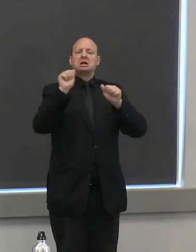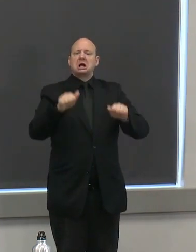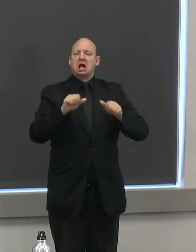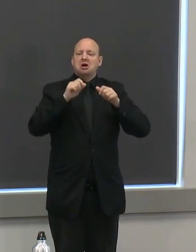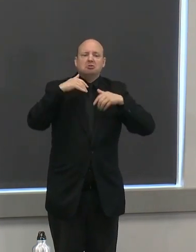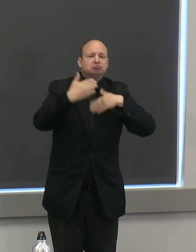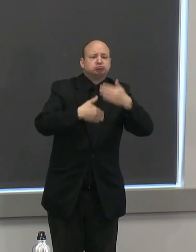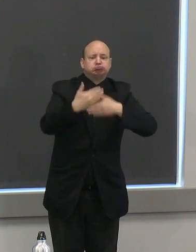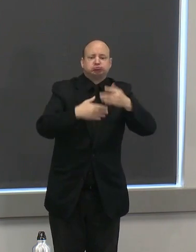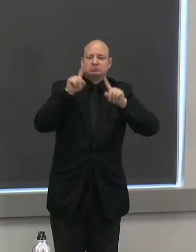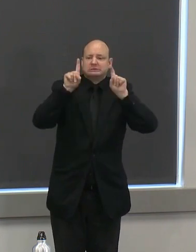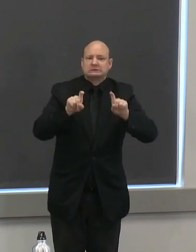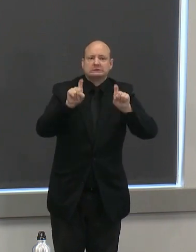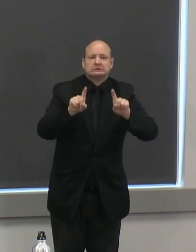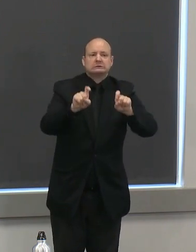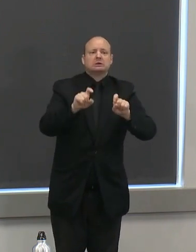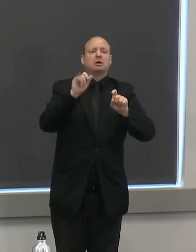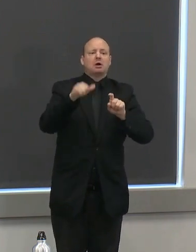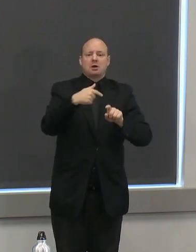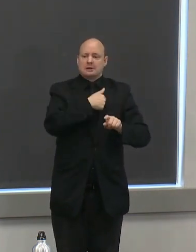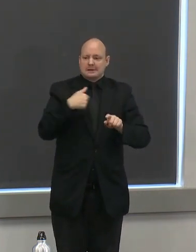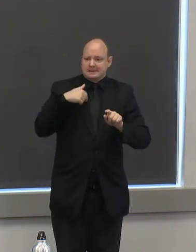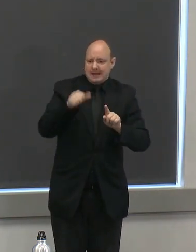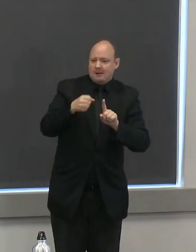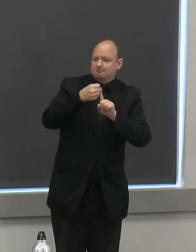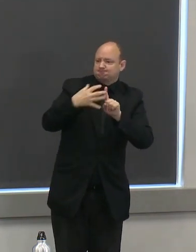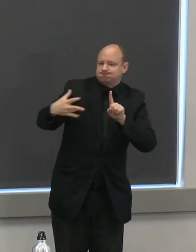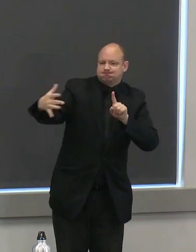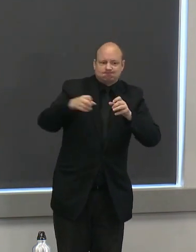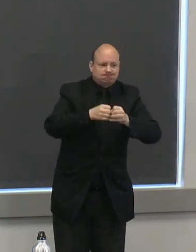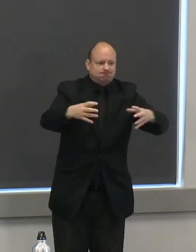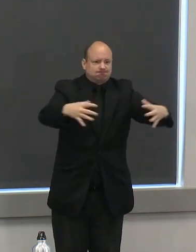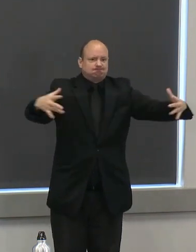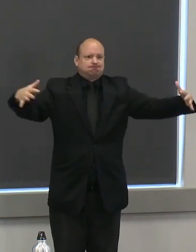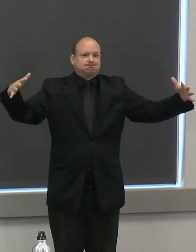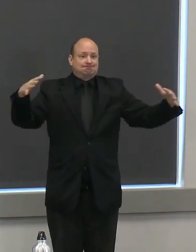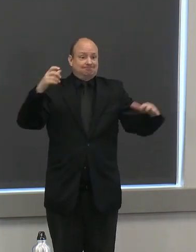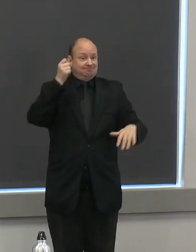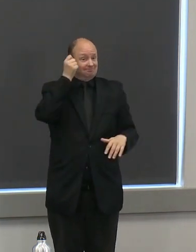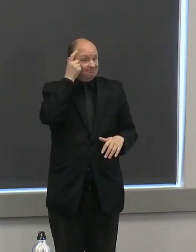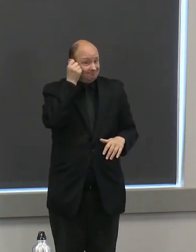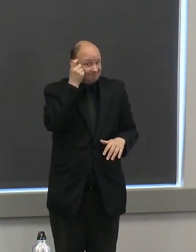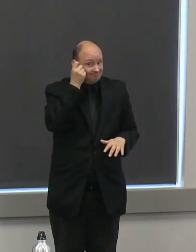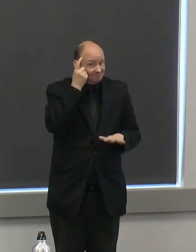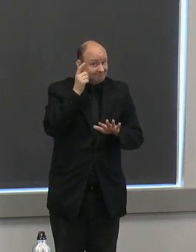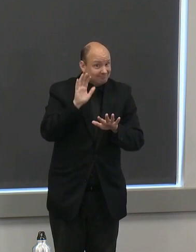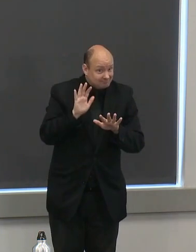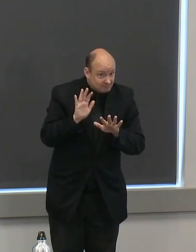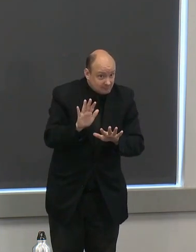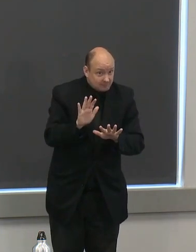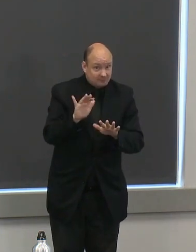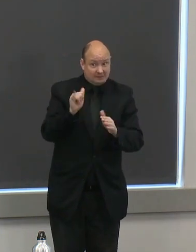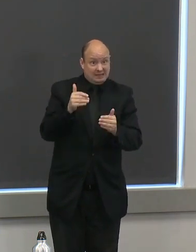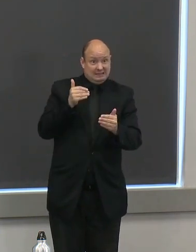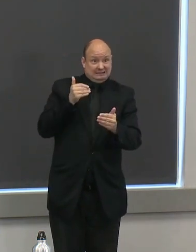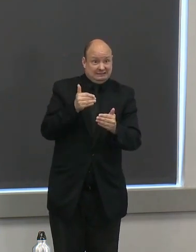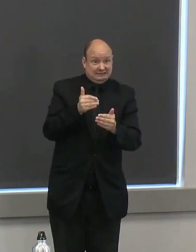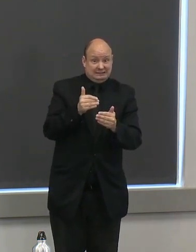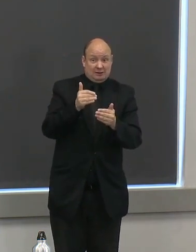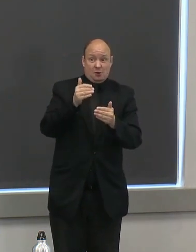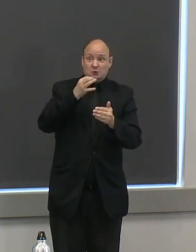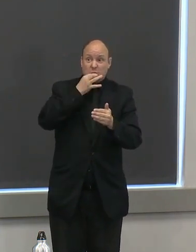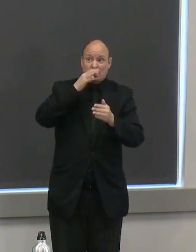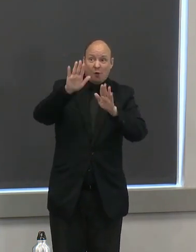testing objectives but in order to reopen and hopefully stay